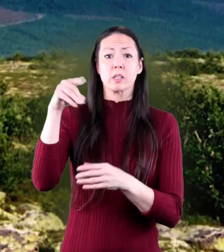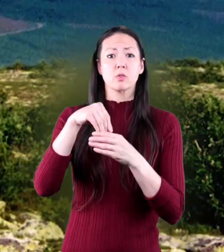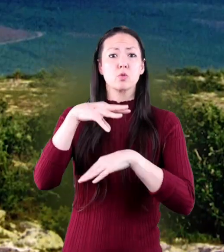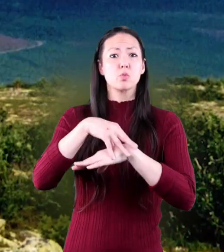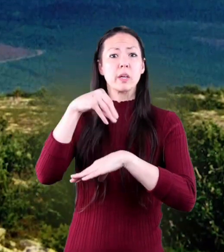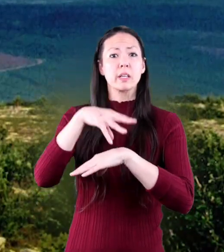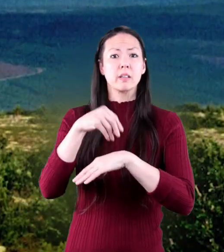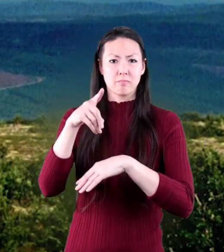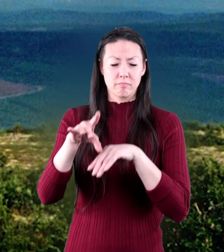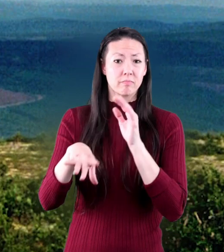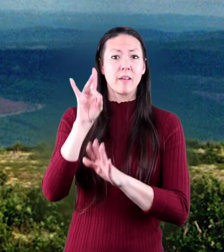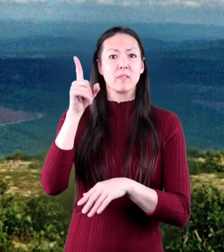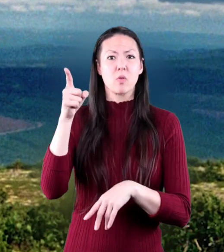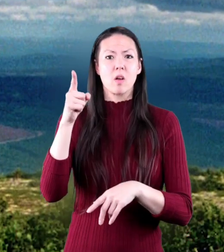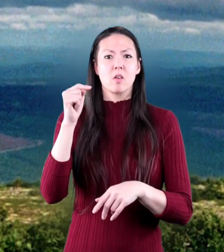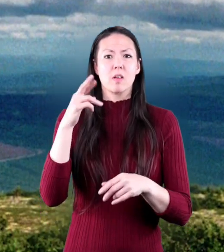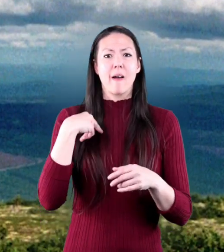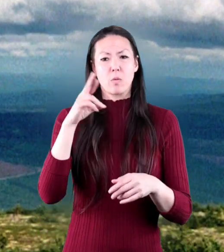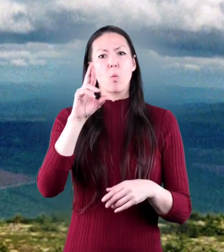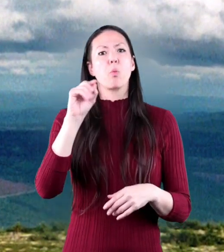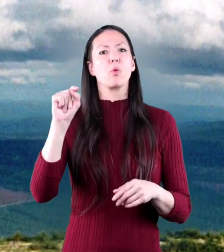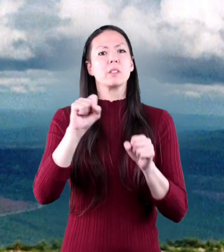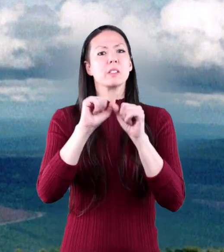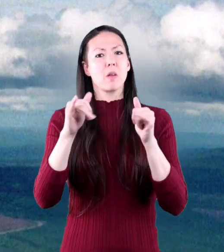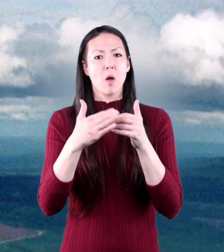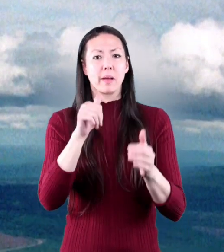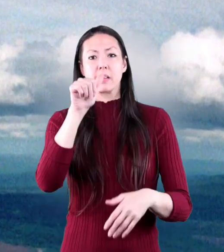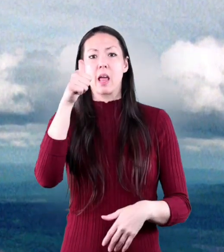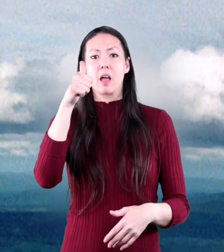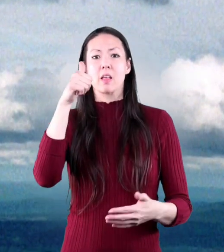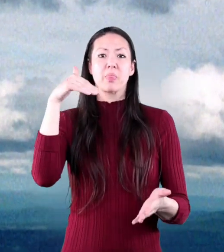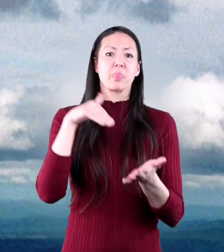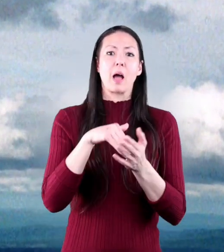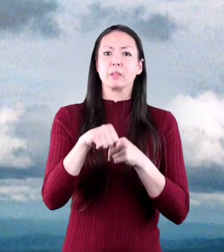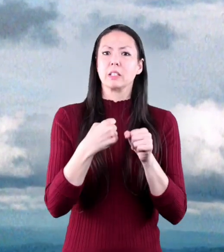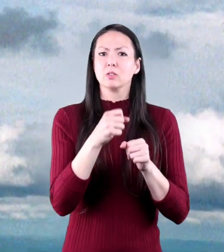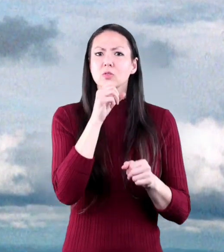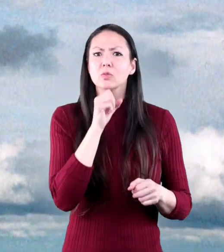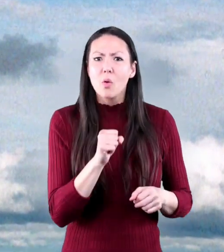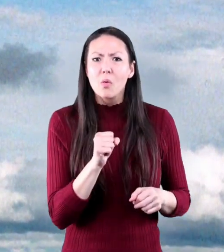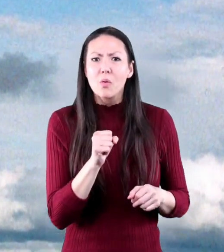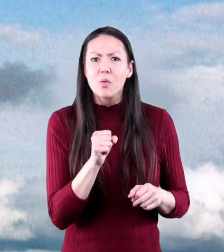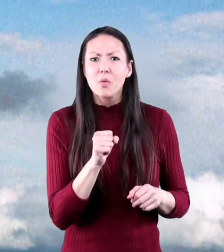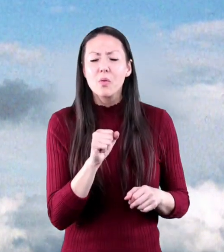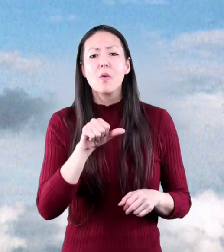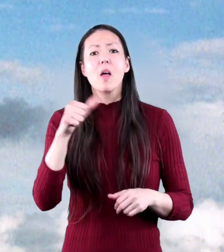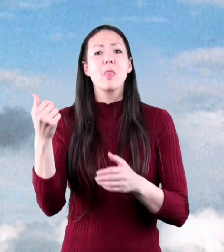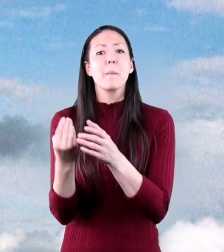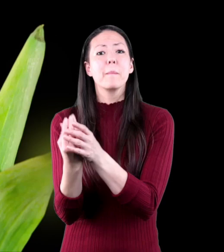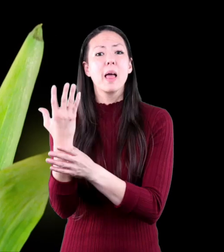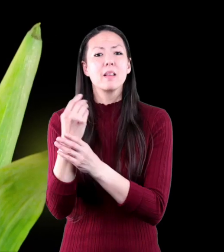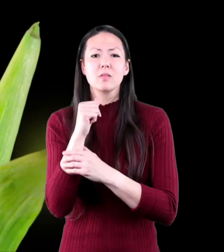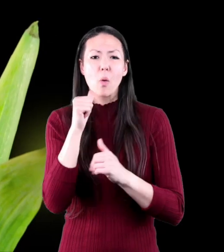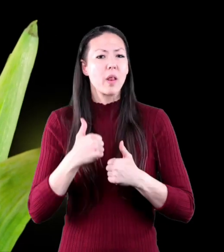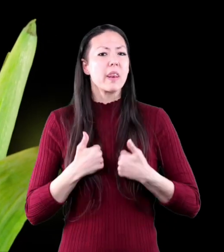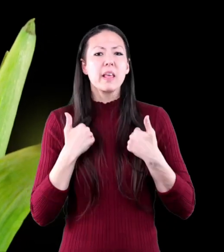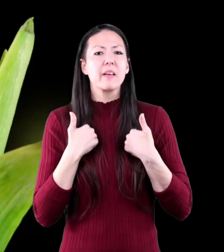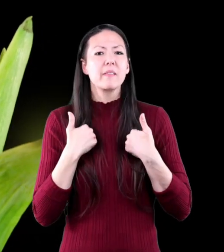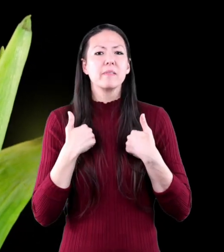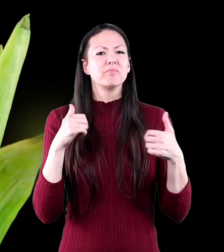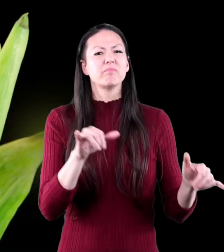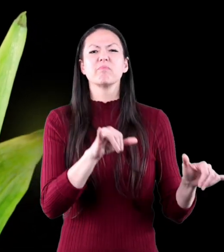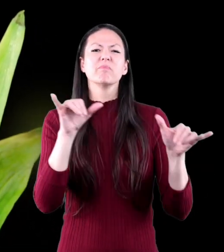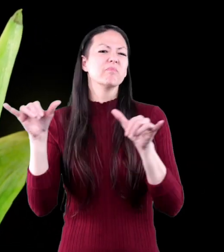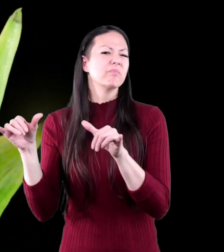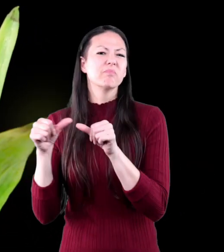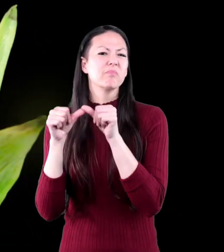even a tree in Sweden that was discovered to have a root system almost 10,000 years old. Other plants don't